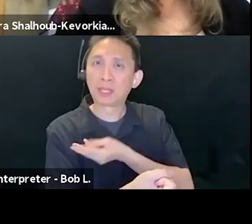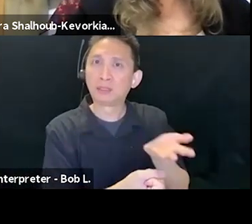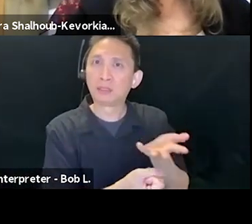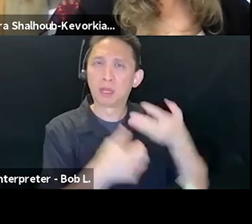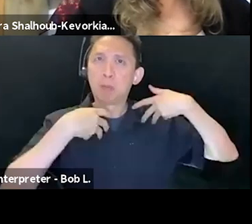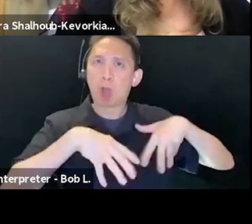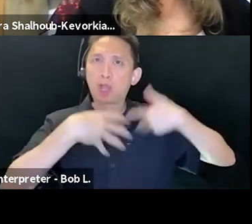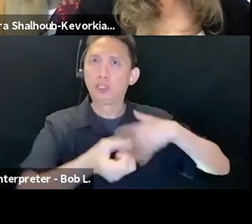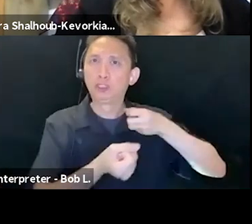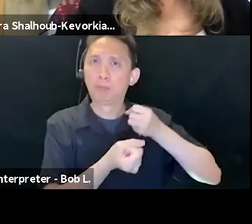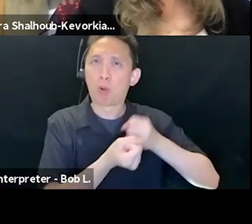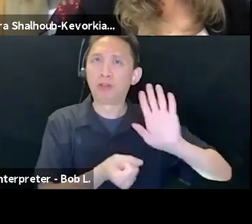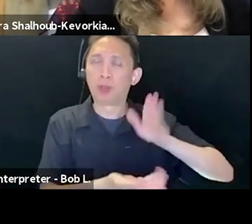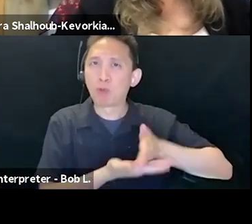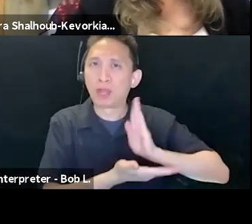Palestine.